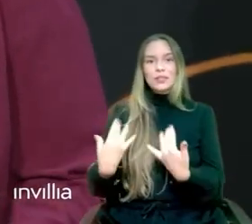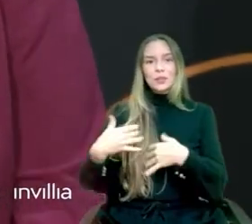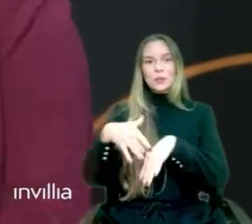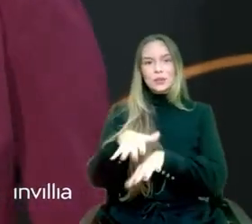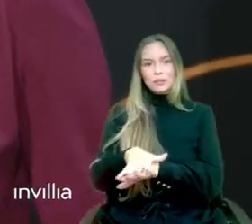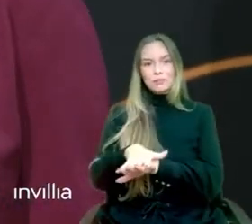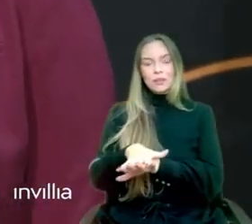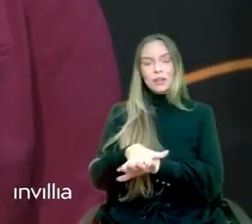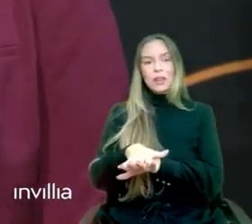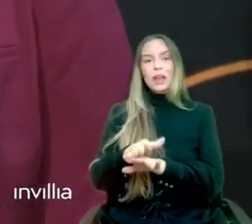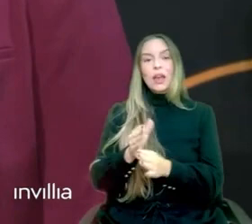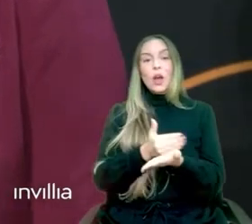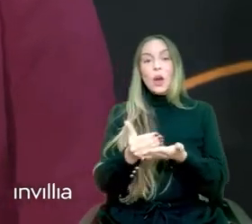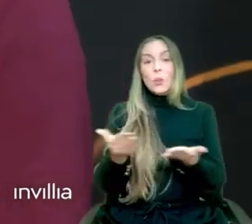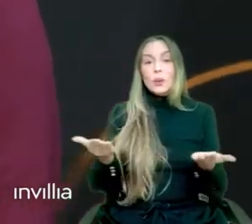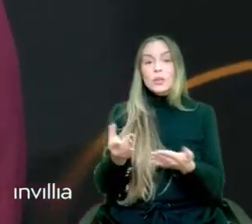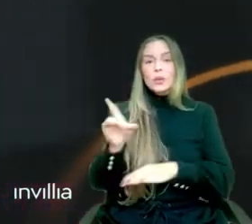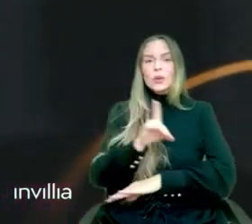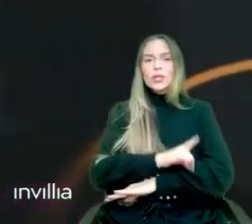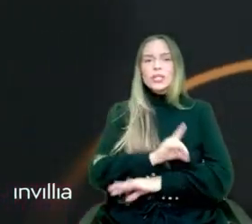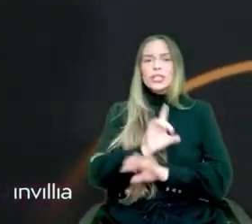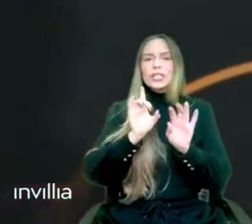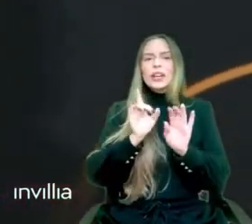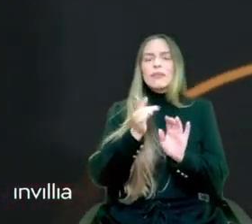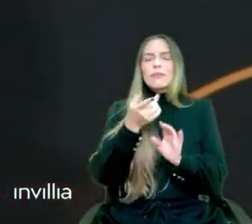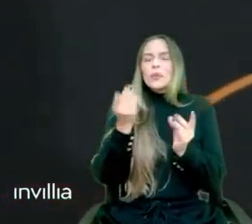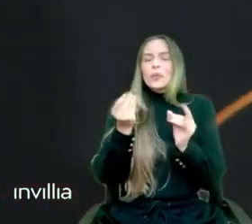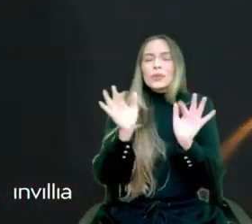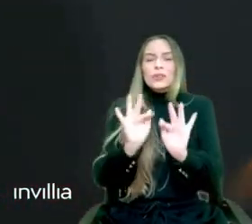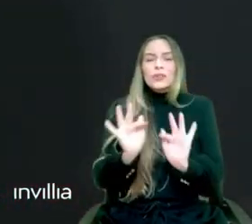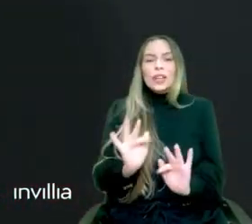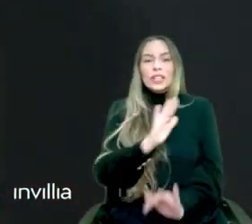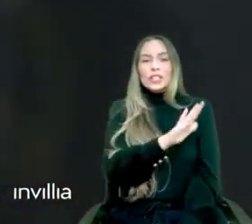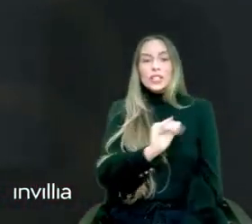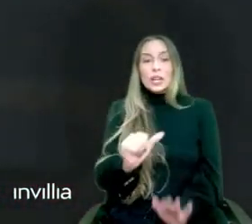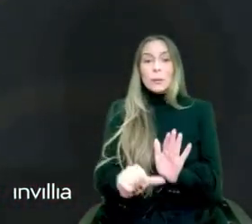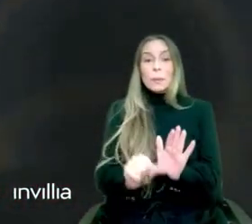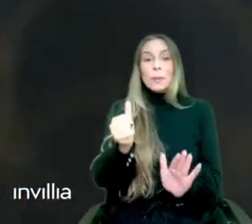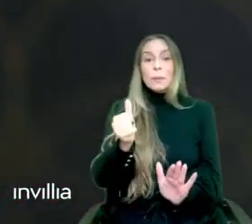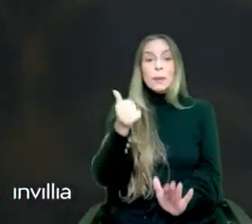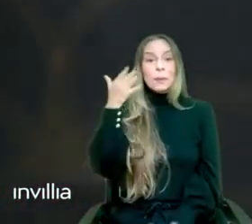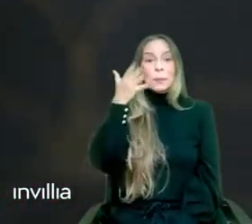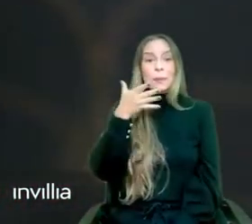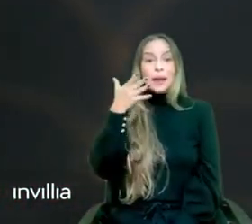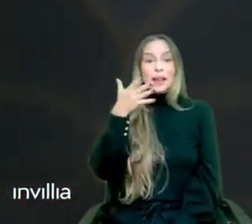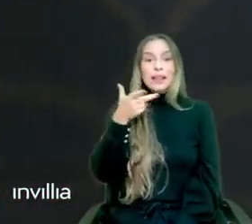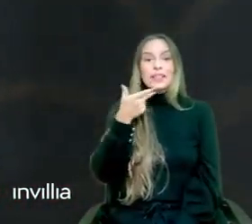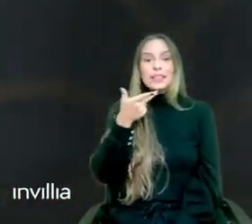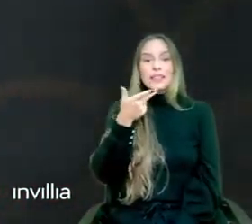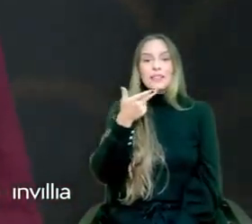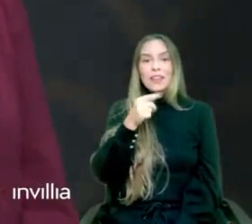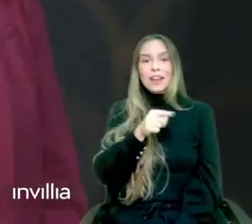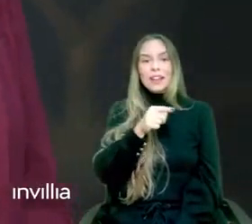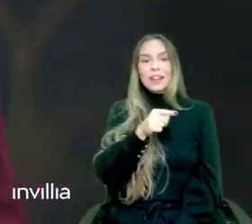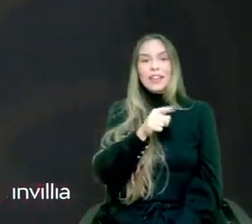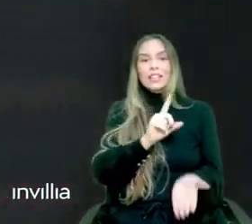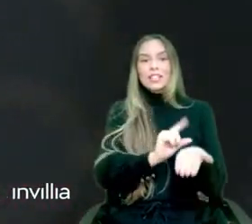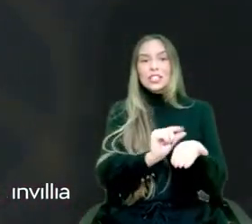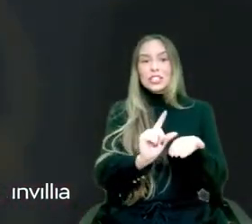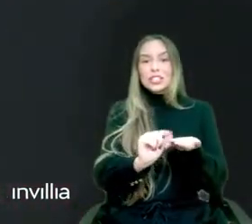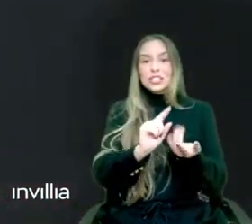I am delighted to call our first keynote speaker who has been on the forefront of digital disruption for decades,